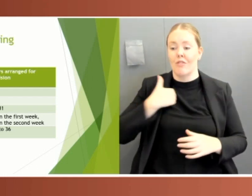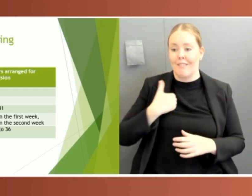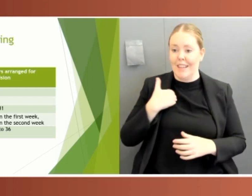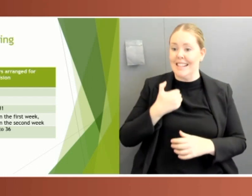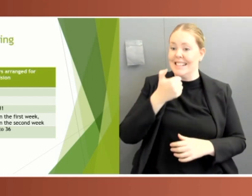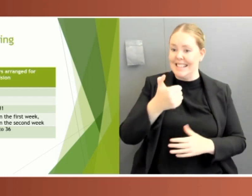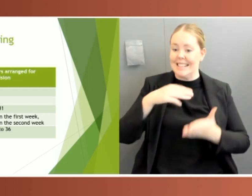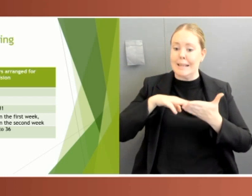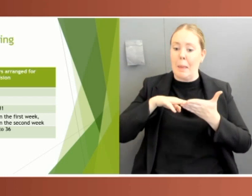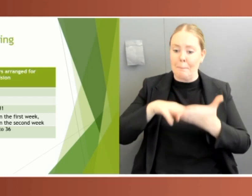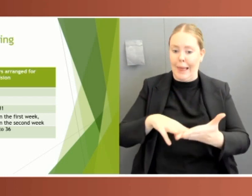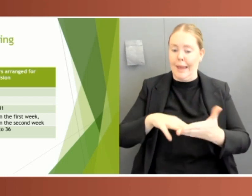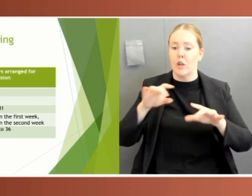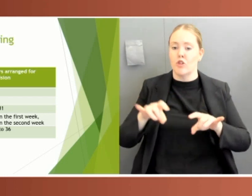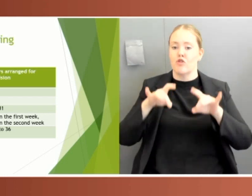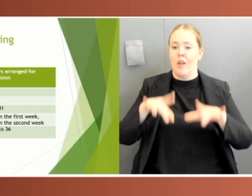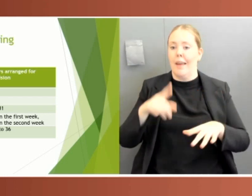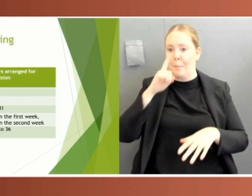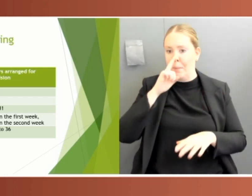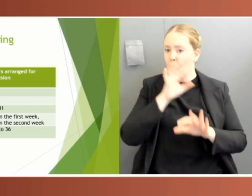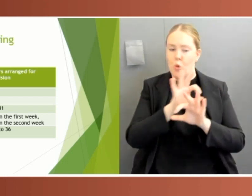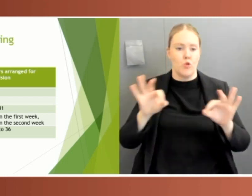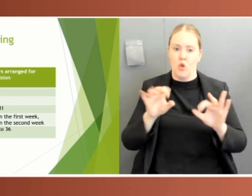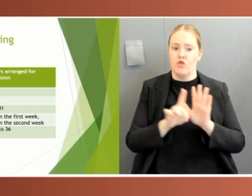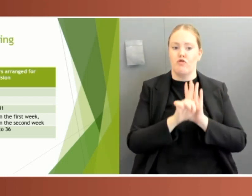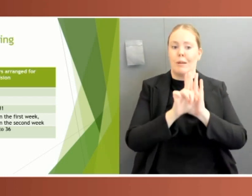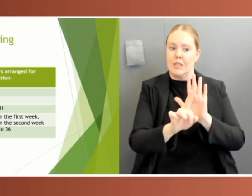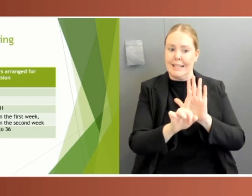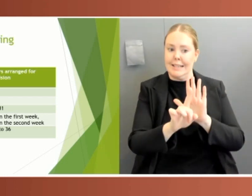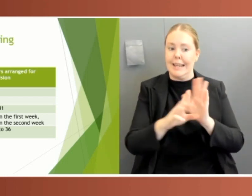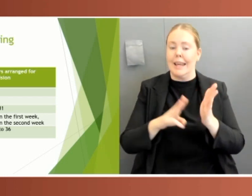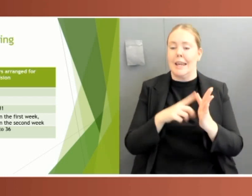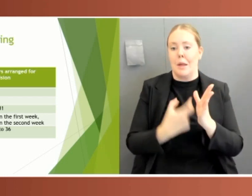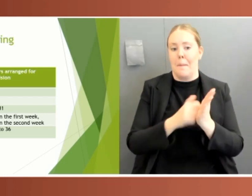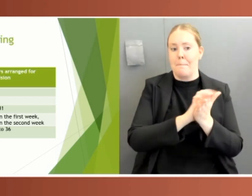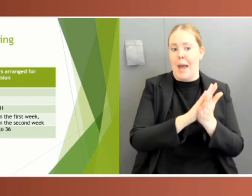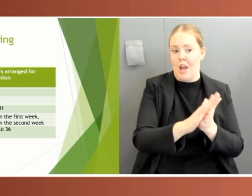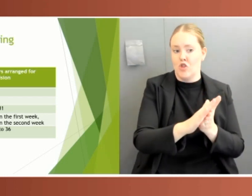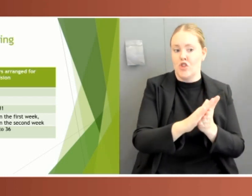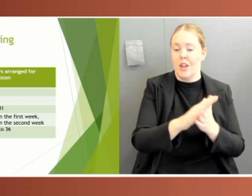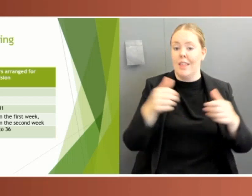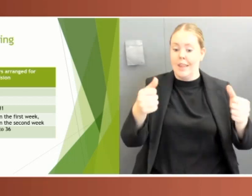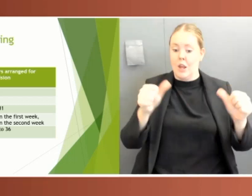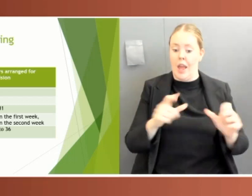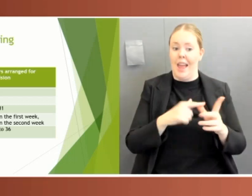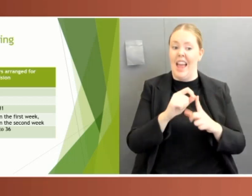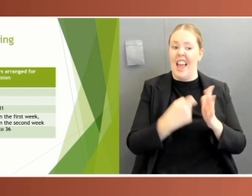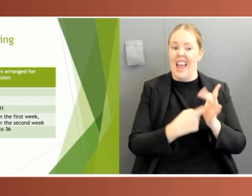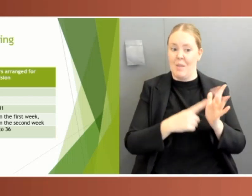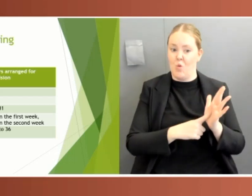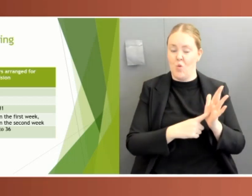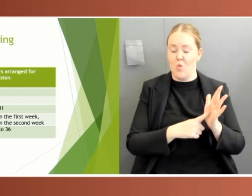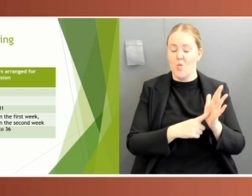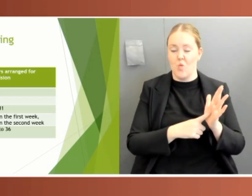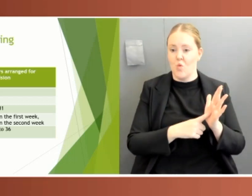more on the next sitting on the 8th of April. But on that 23rd March sitting, women were particularly underrepresented. Less than 20% of the members who